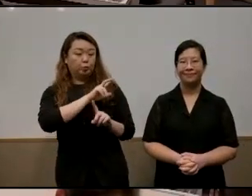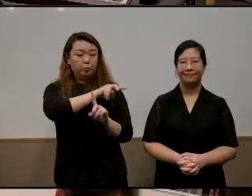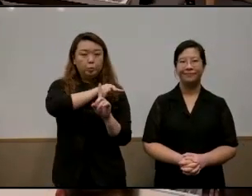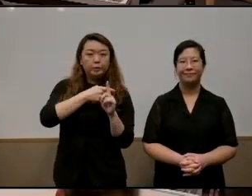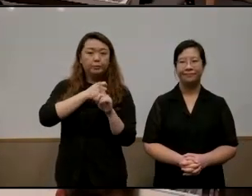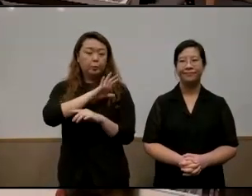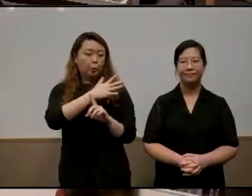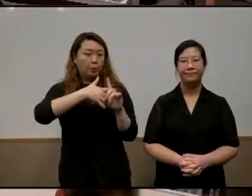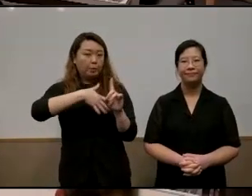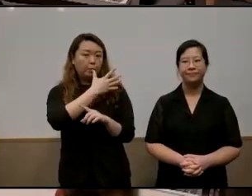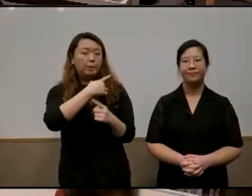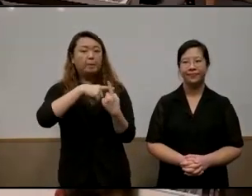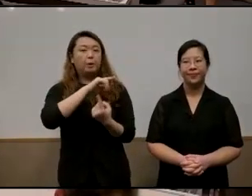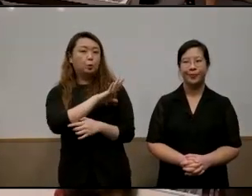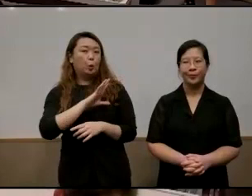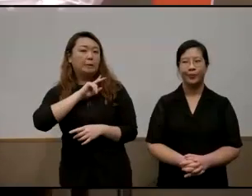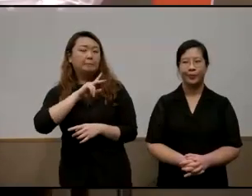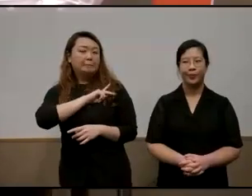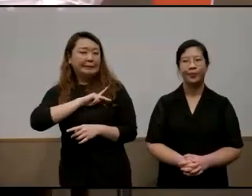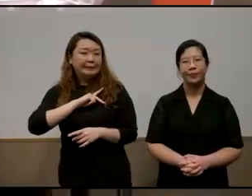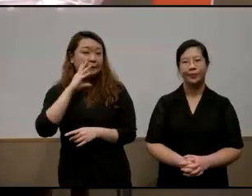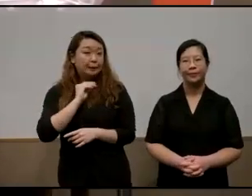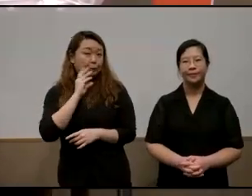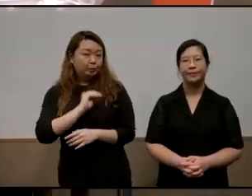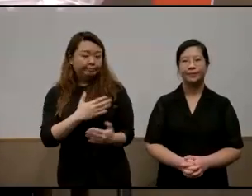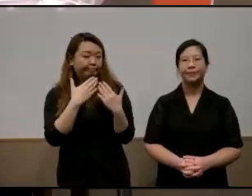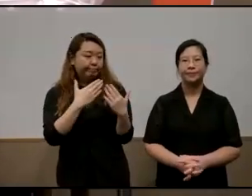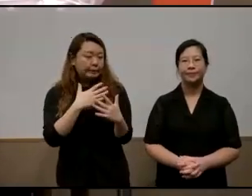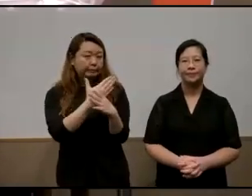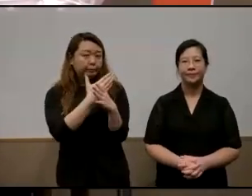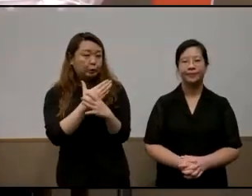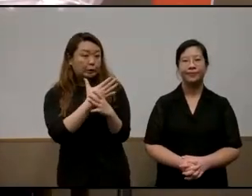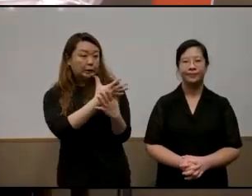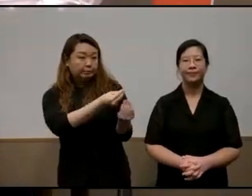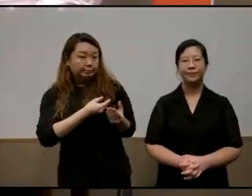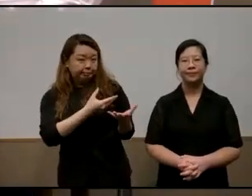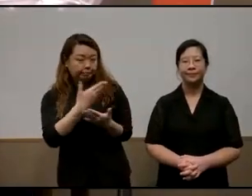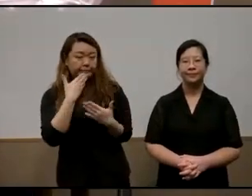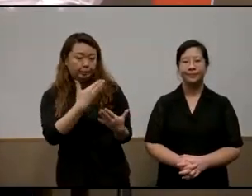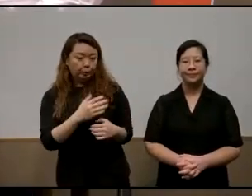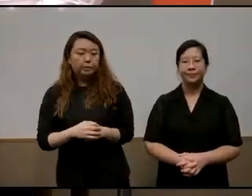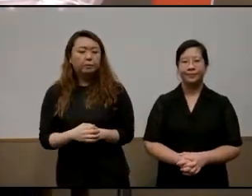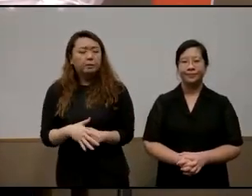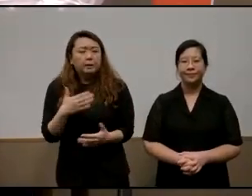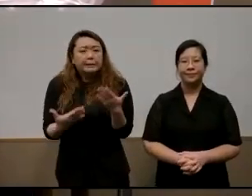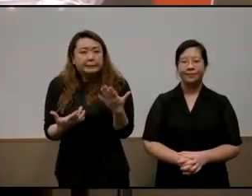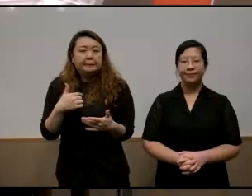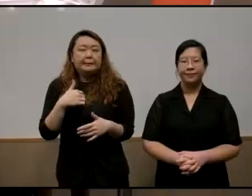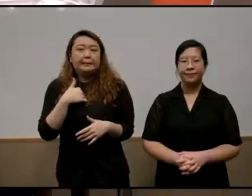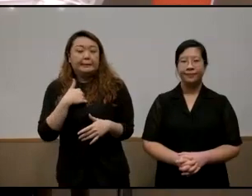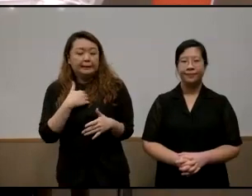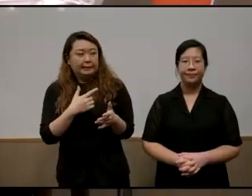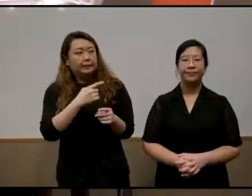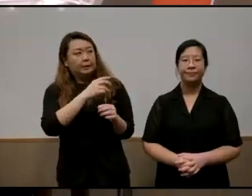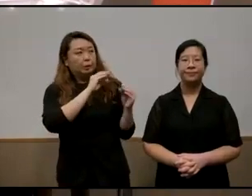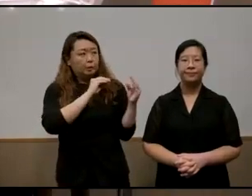scholarly background and also your personal background as well um so thank you for sharing that with me um maybe i'll so i've been taking notes as